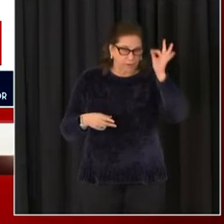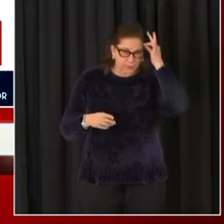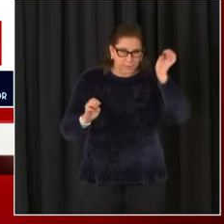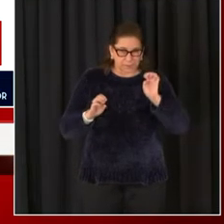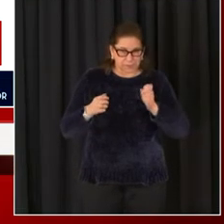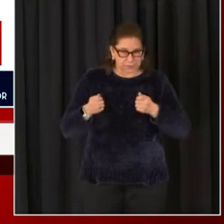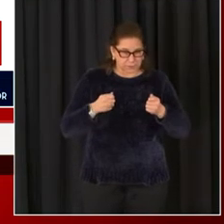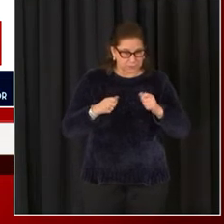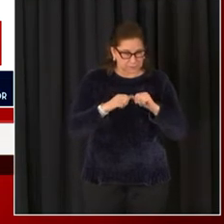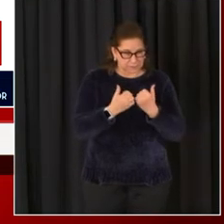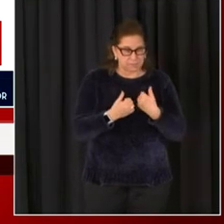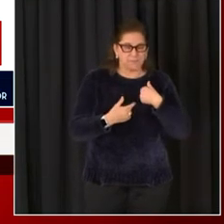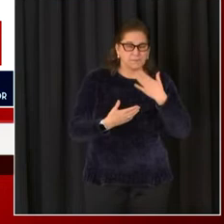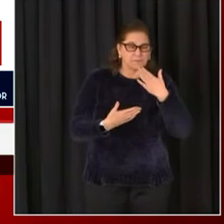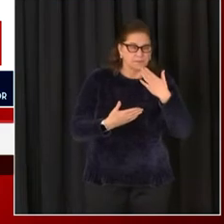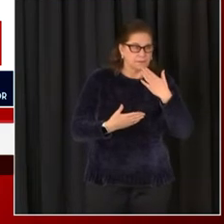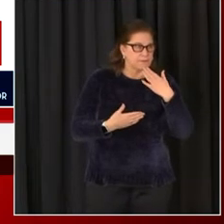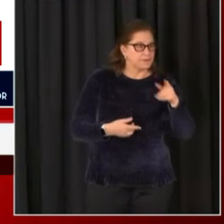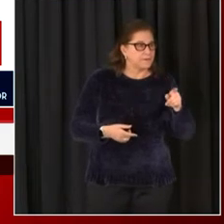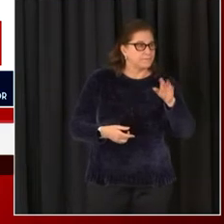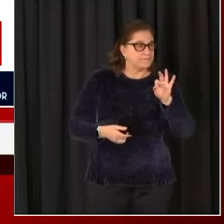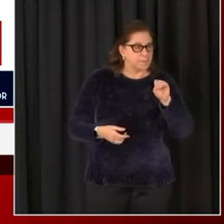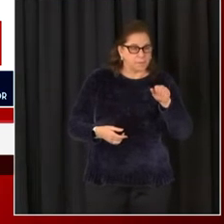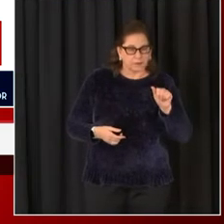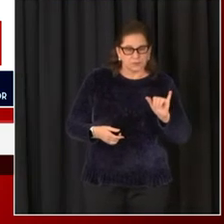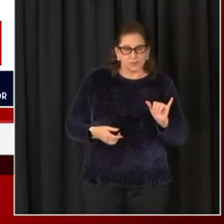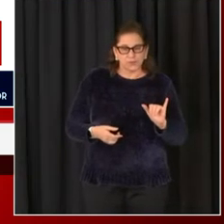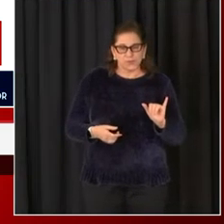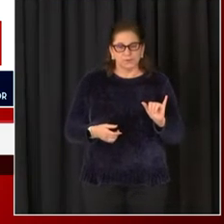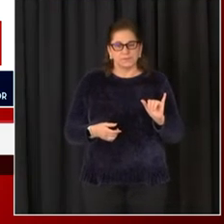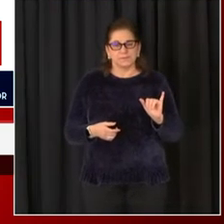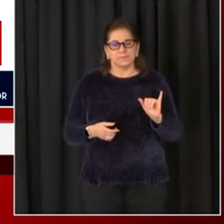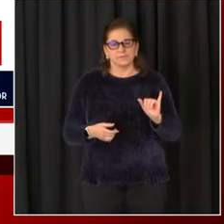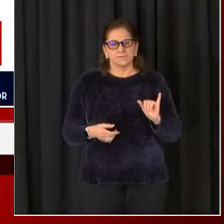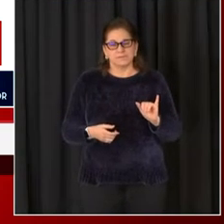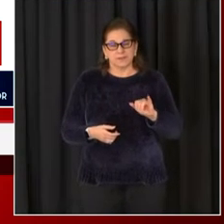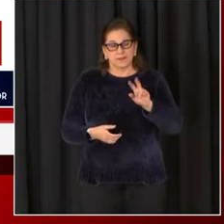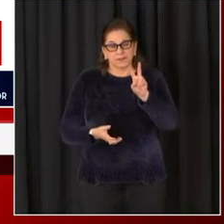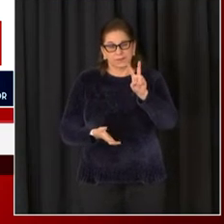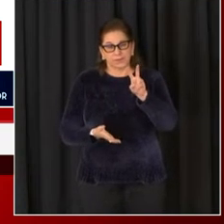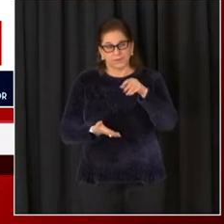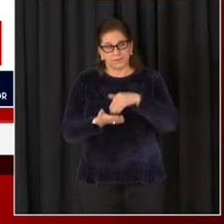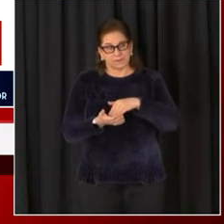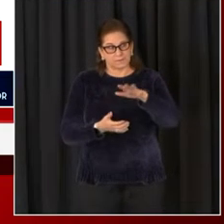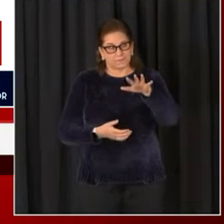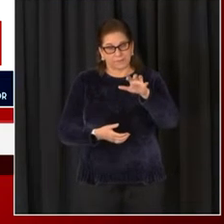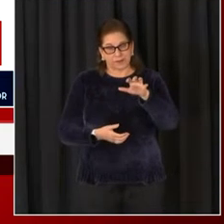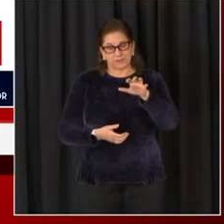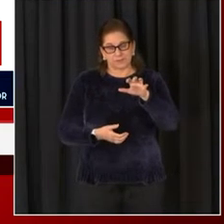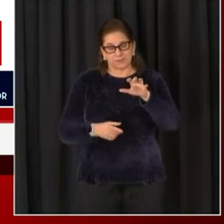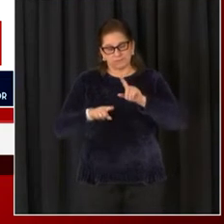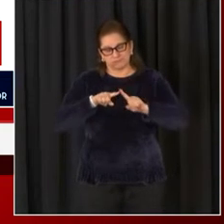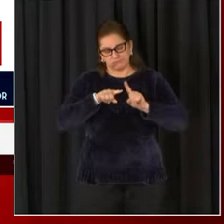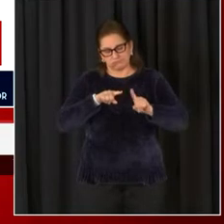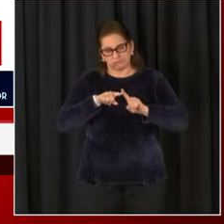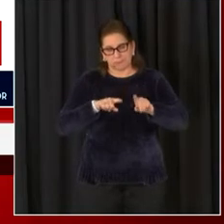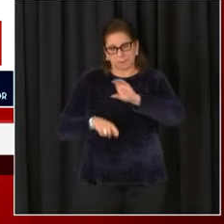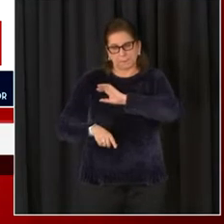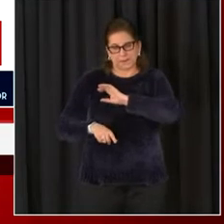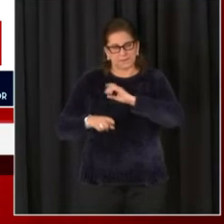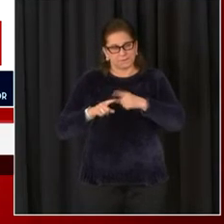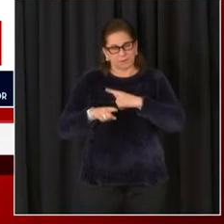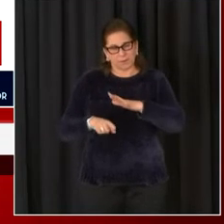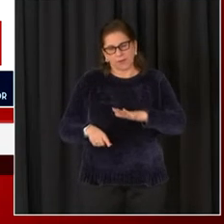Marianne Tierney. There are 2,500 police officers who came to D.C. from across the nation. Chief